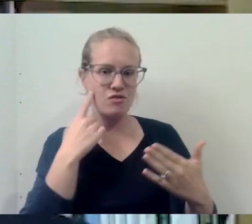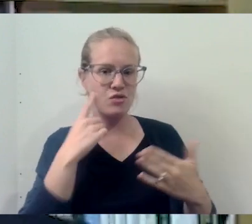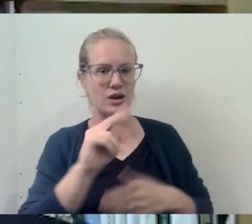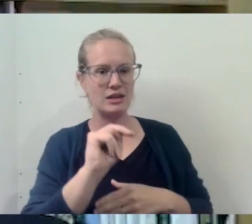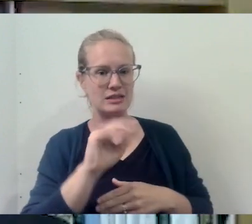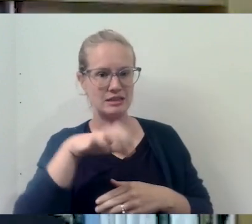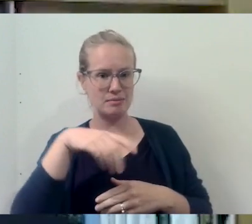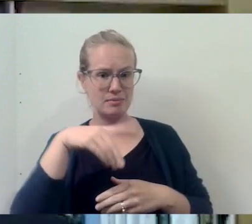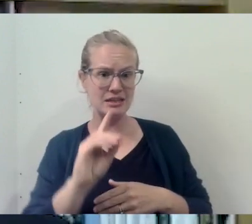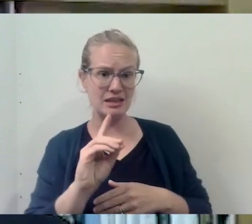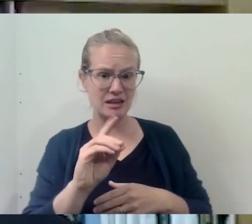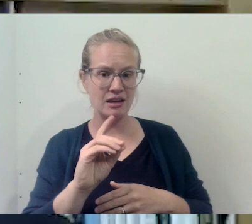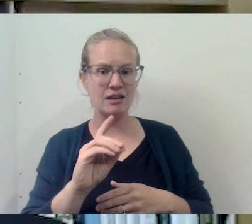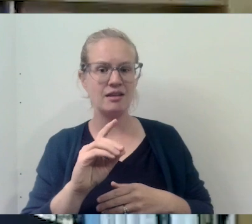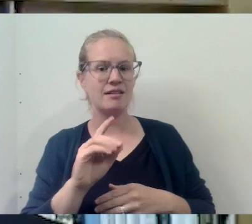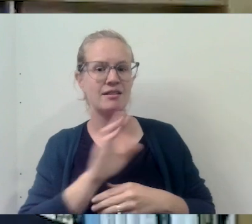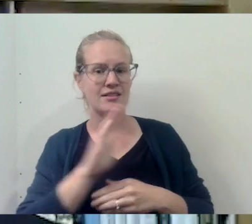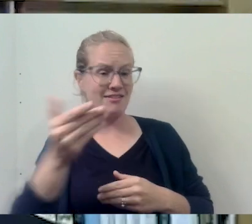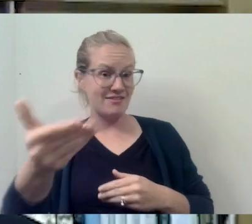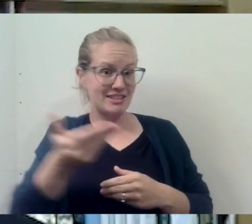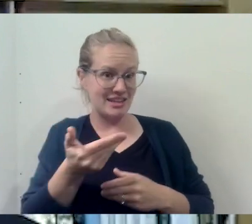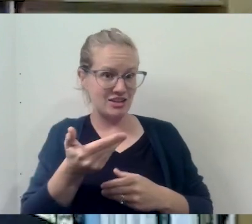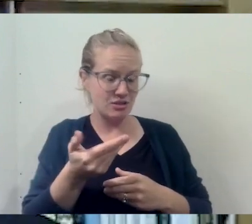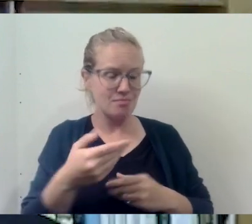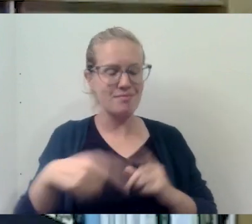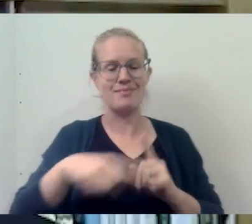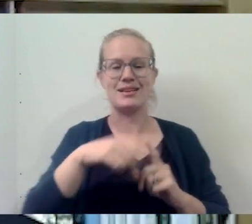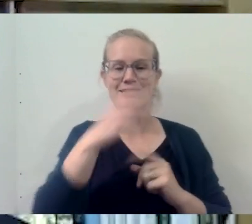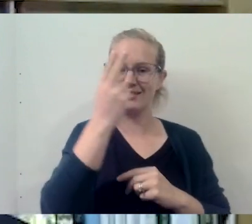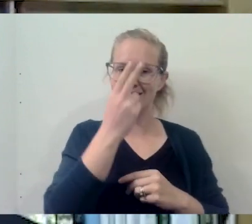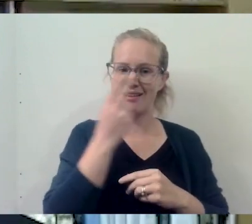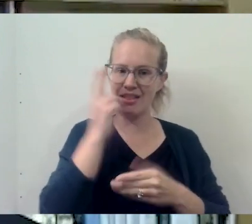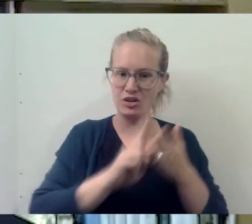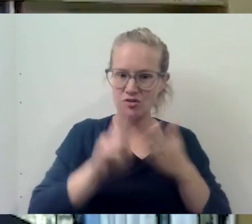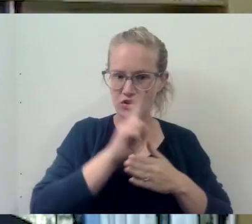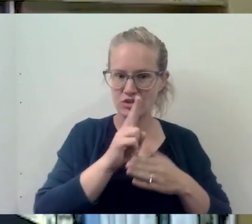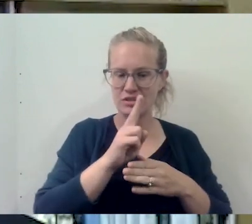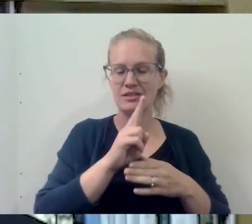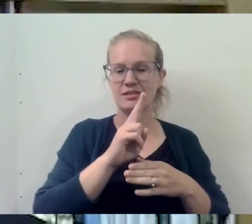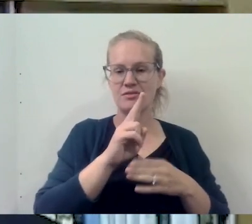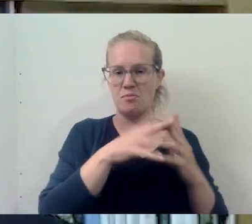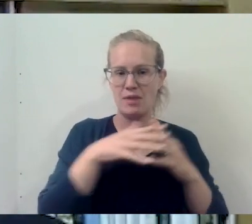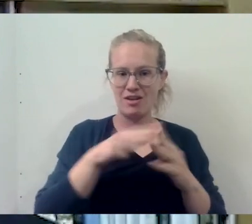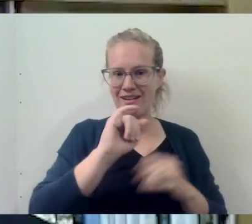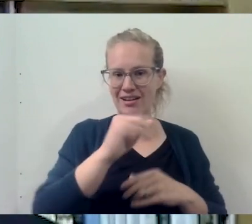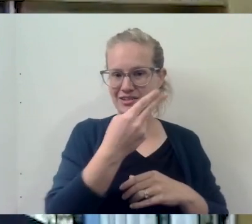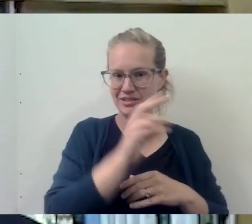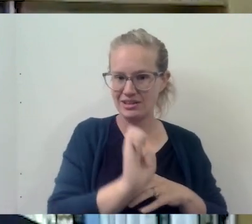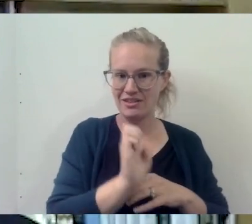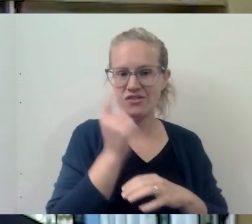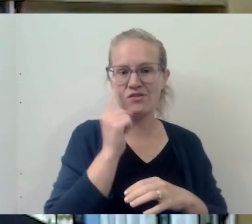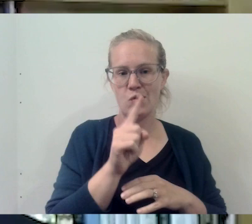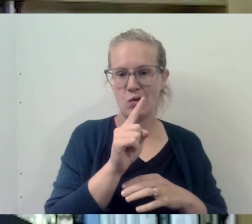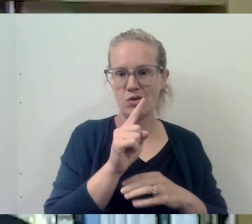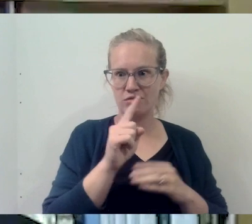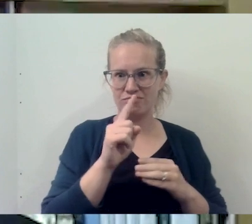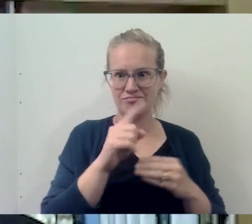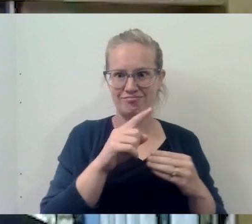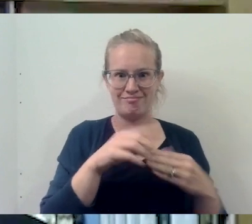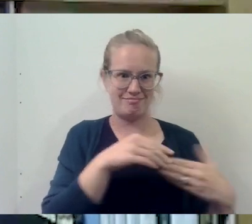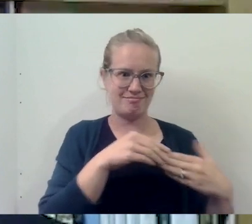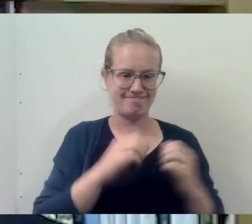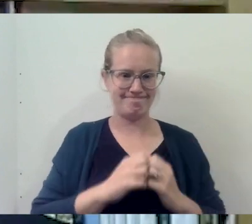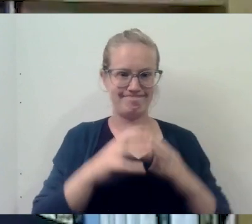NCPD, their invitation, as well as Catholic University's Institute for Human Ecology, for putting this